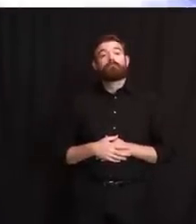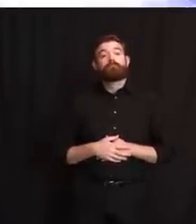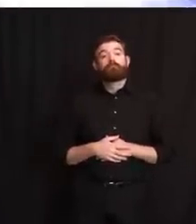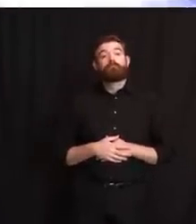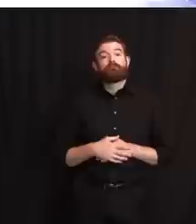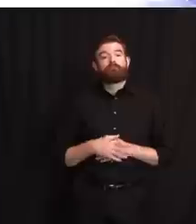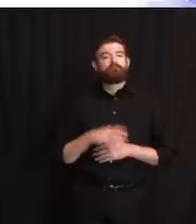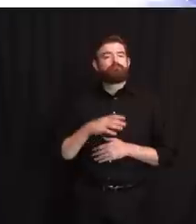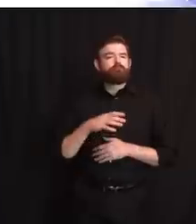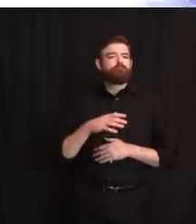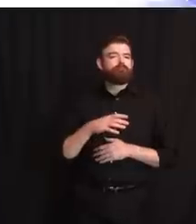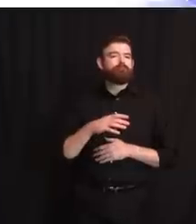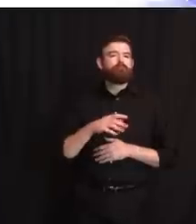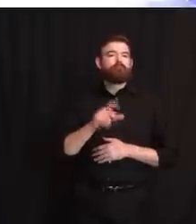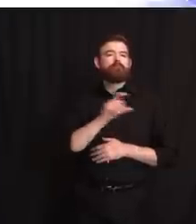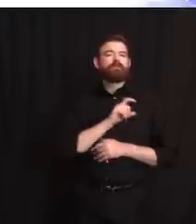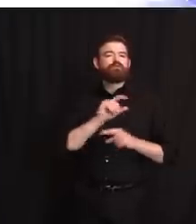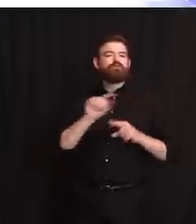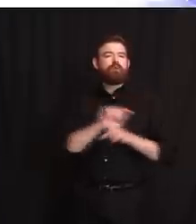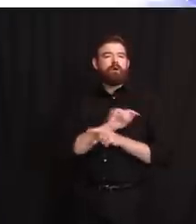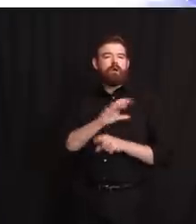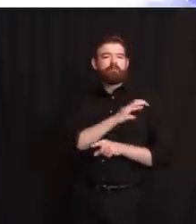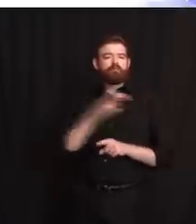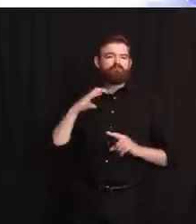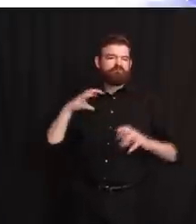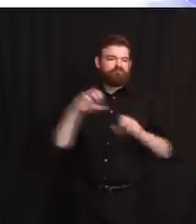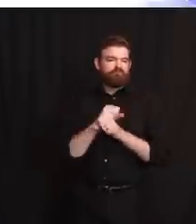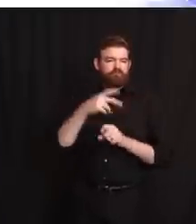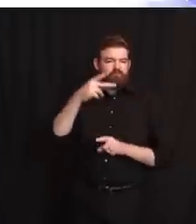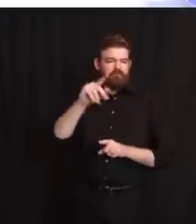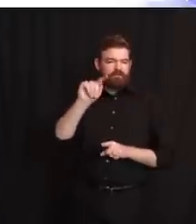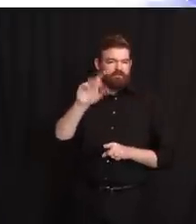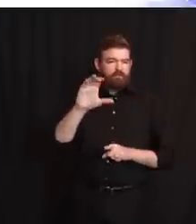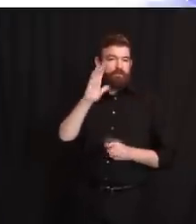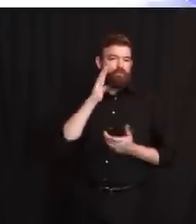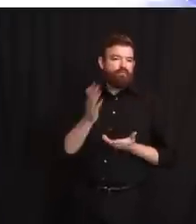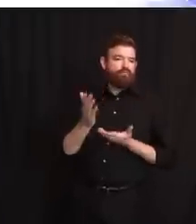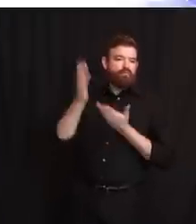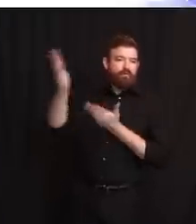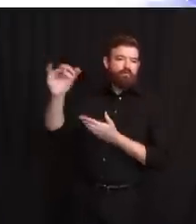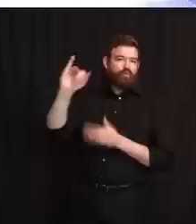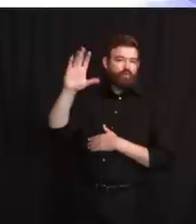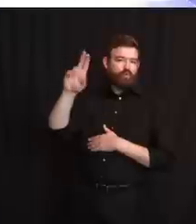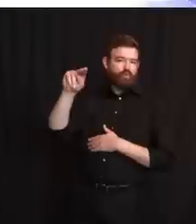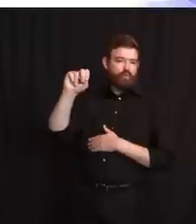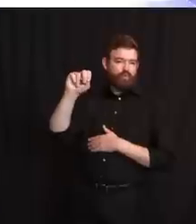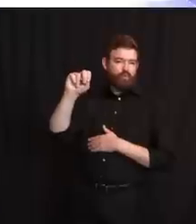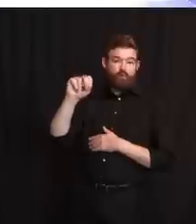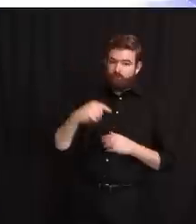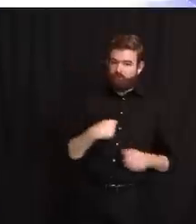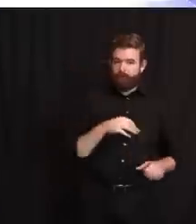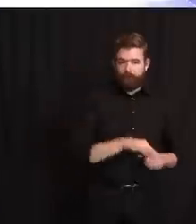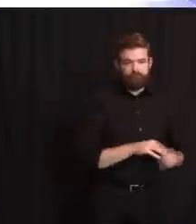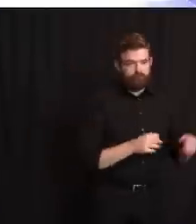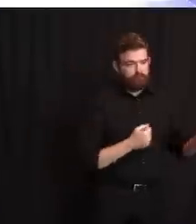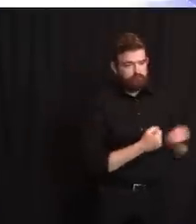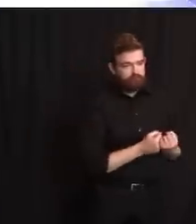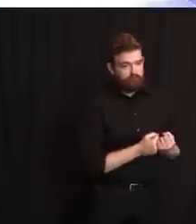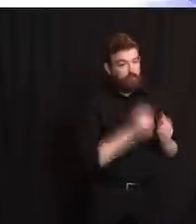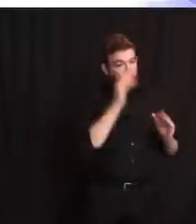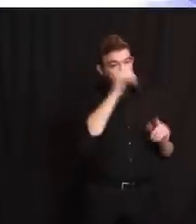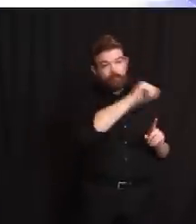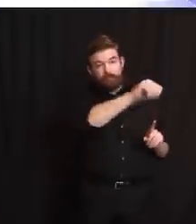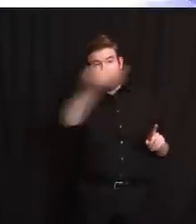meeting. It'll be voted on. I'm hopeful. As a chair, I'm voting for it. And like-minded commissioners will vote in favor of it.